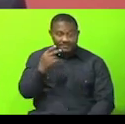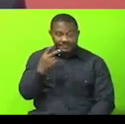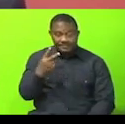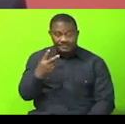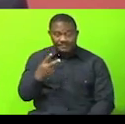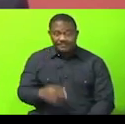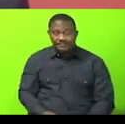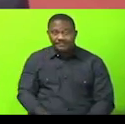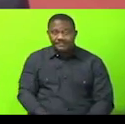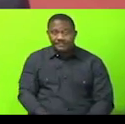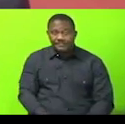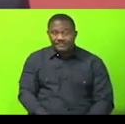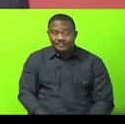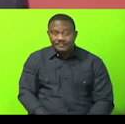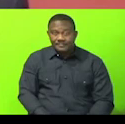Page